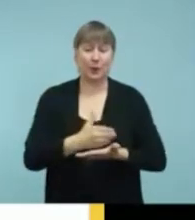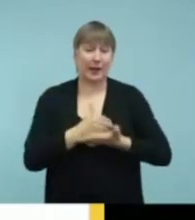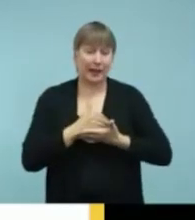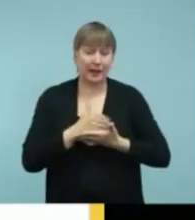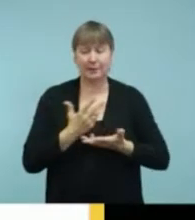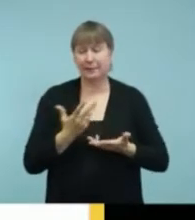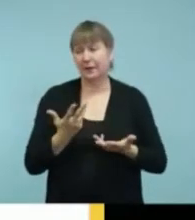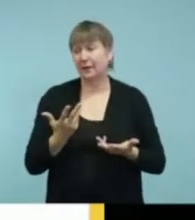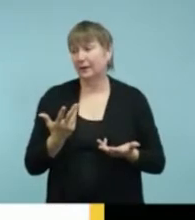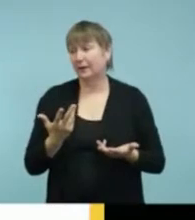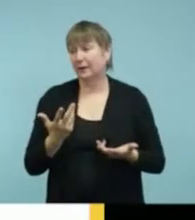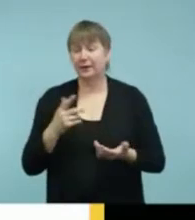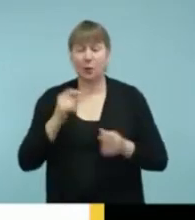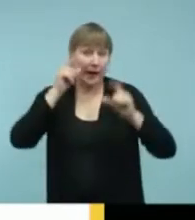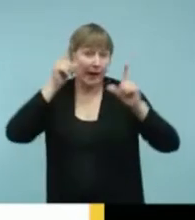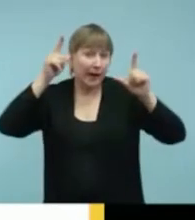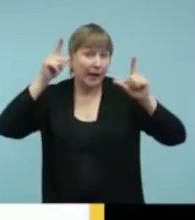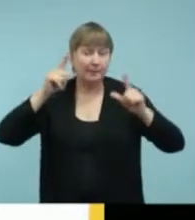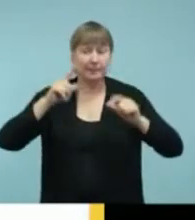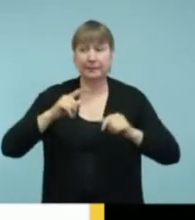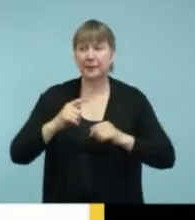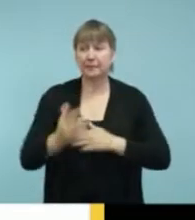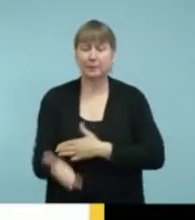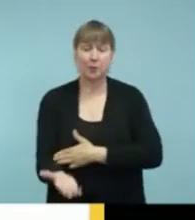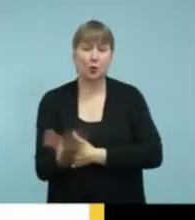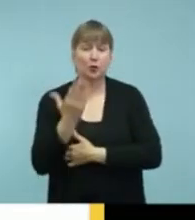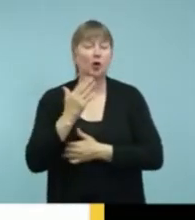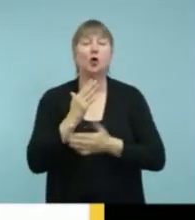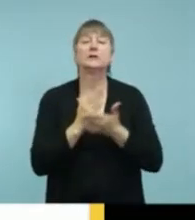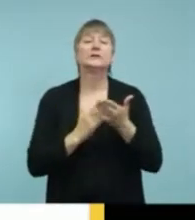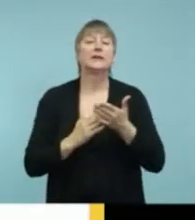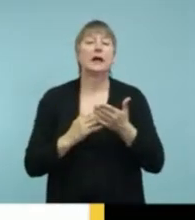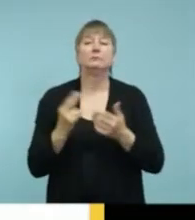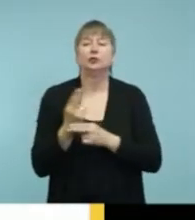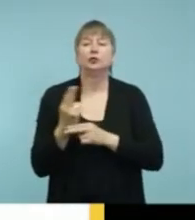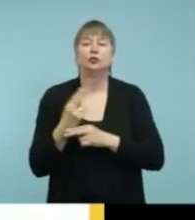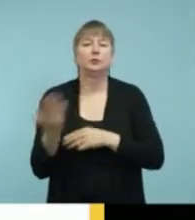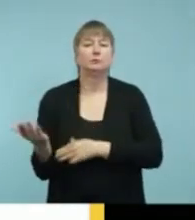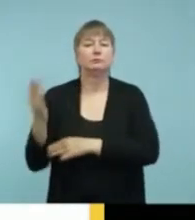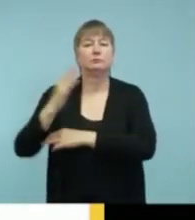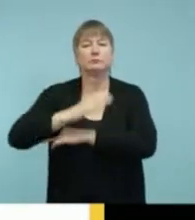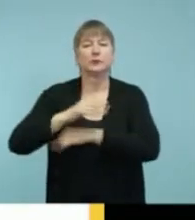Some of them only use it during the daytime when they're awake. Okay, next slide.